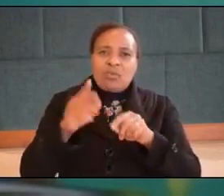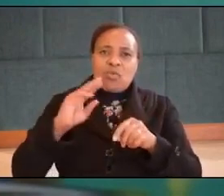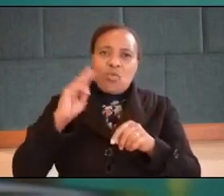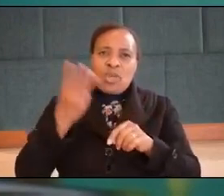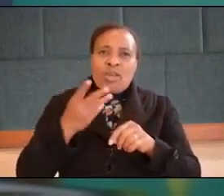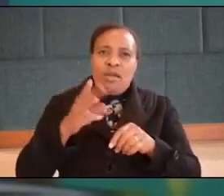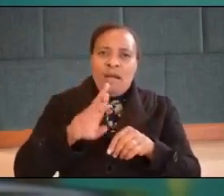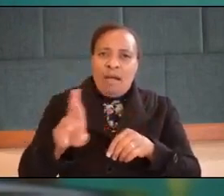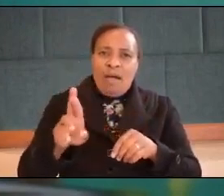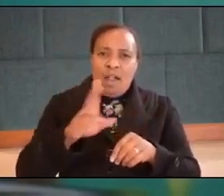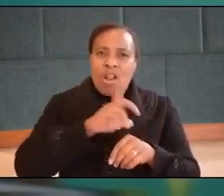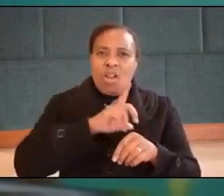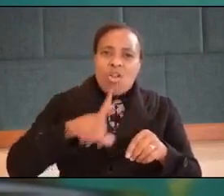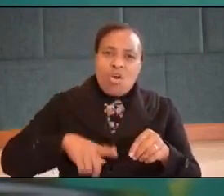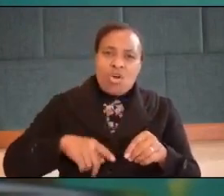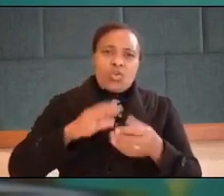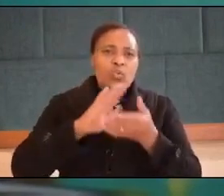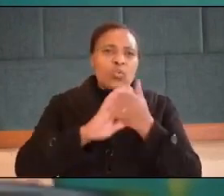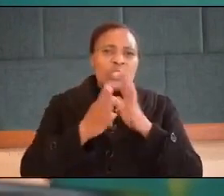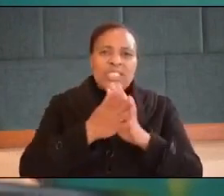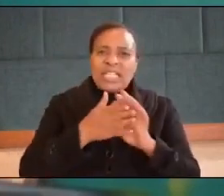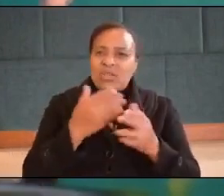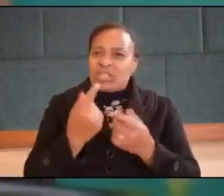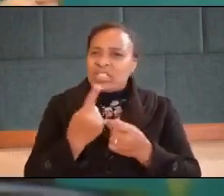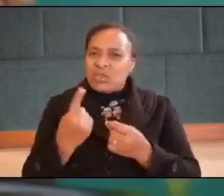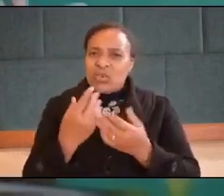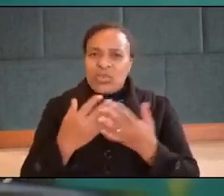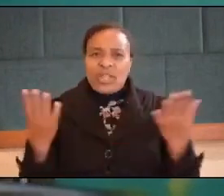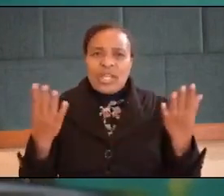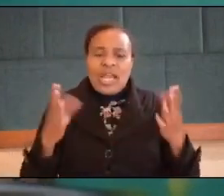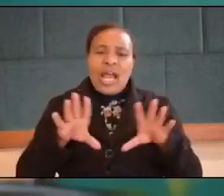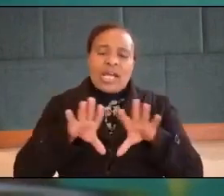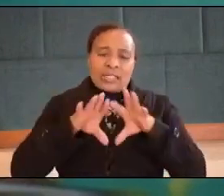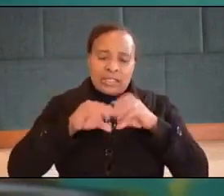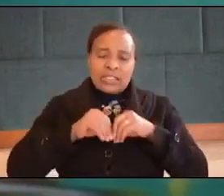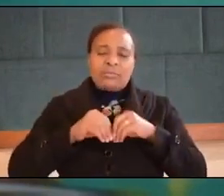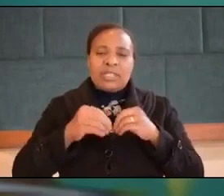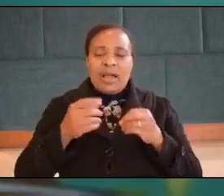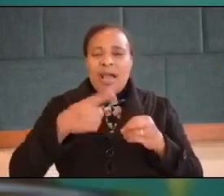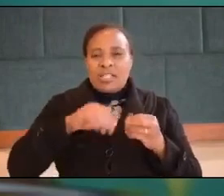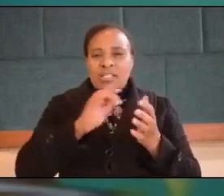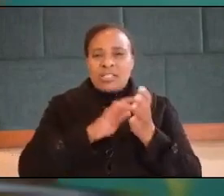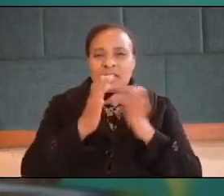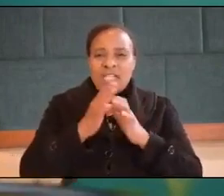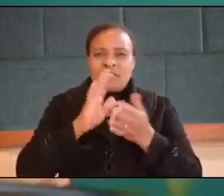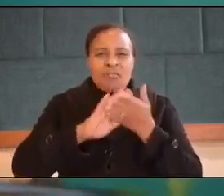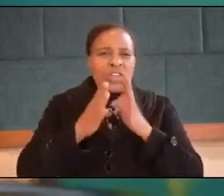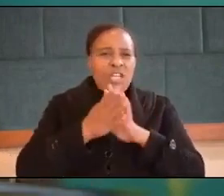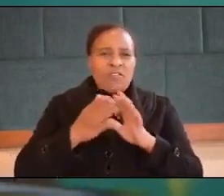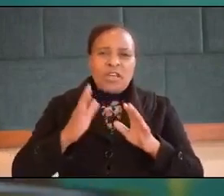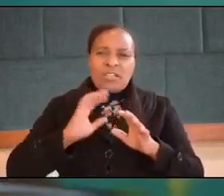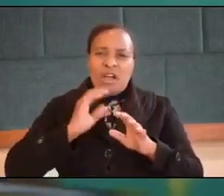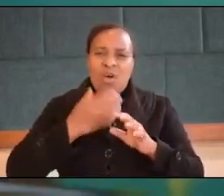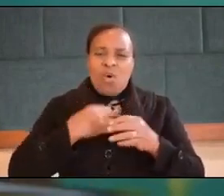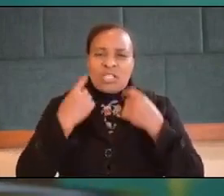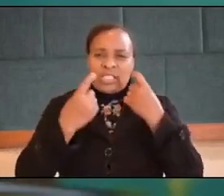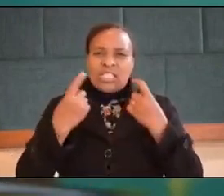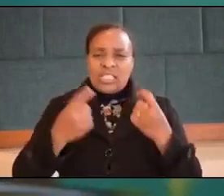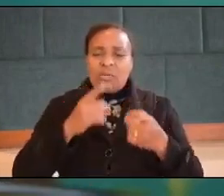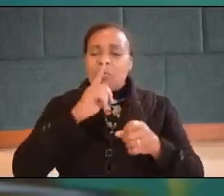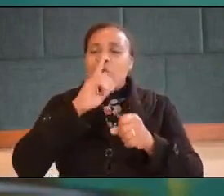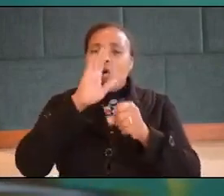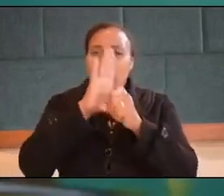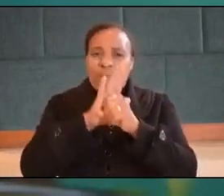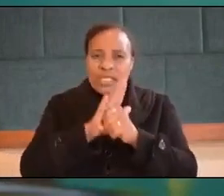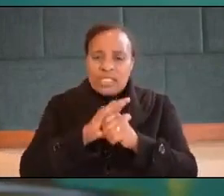just as we are god without any single plea we come to you accept us jesus and forgive us of our sins and you've promised